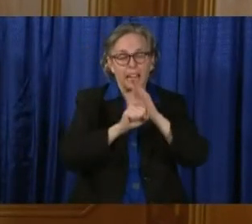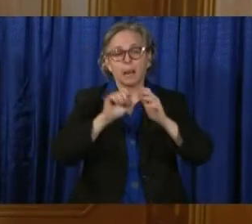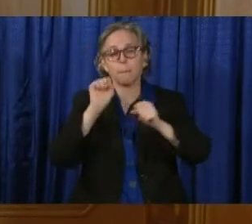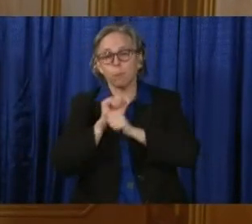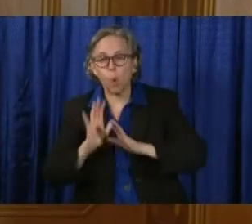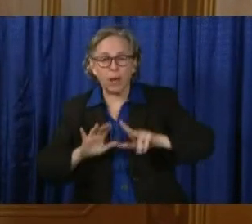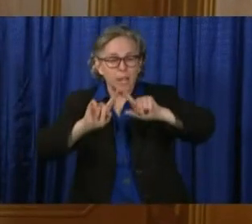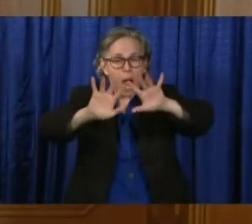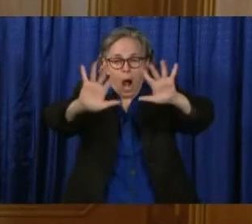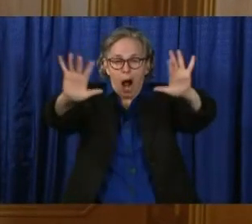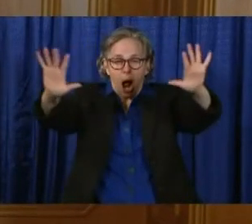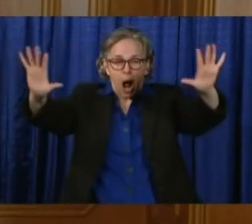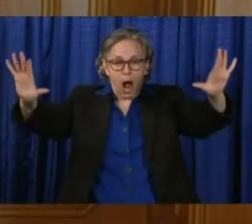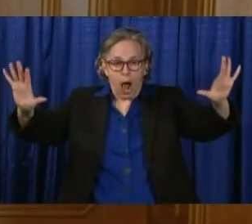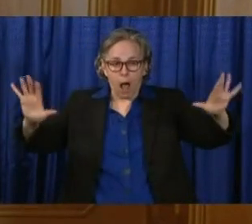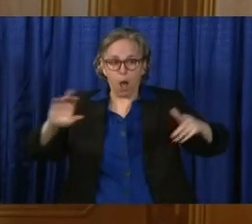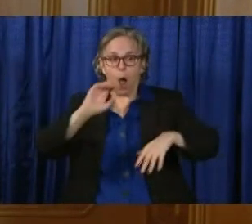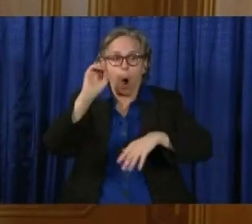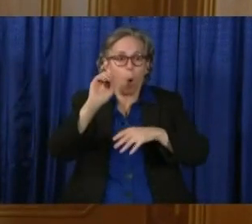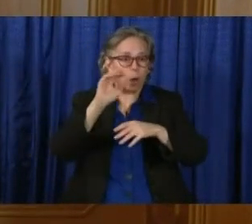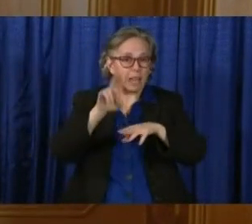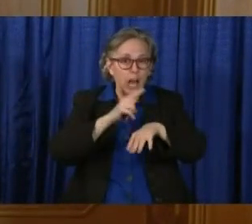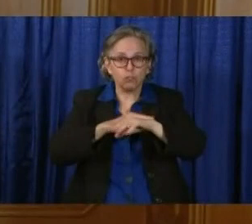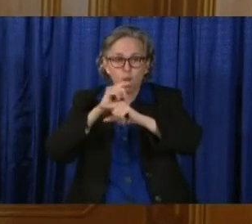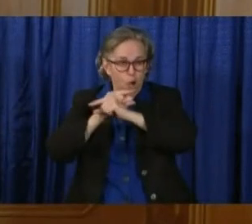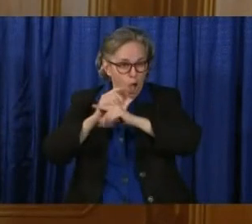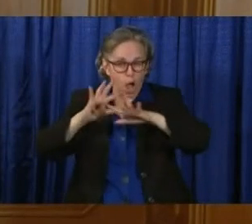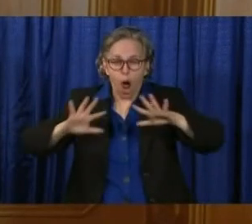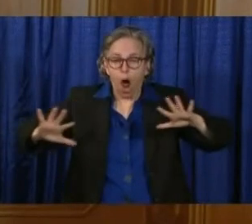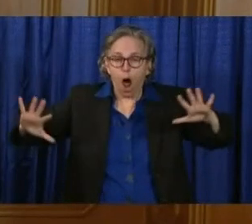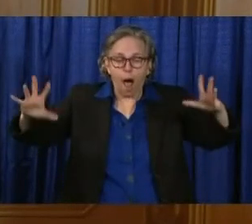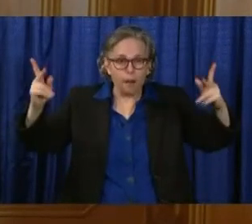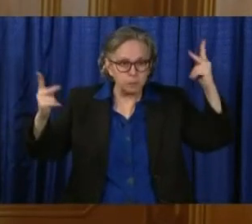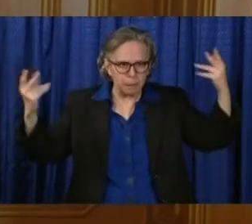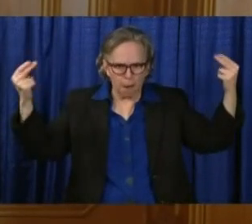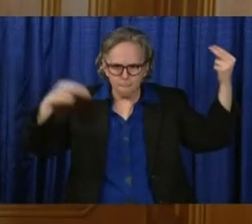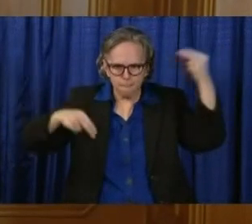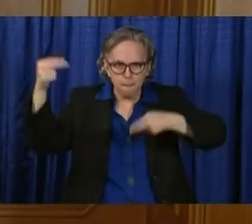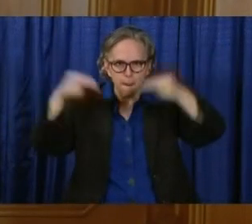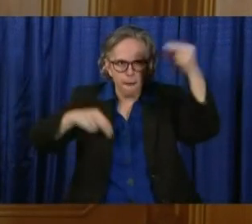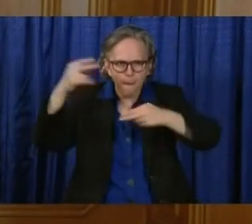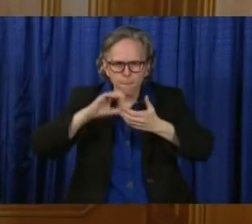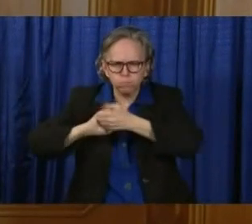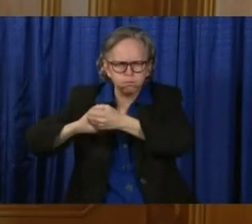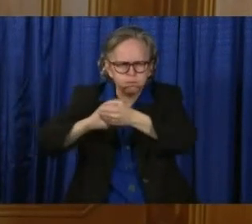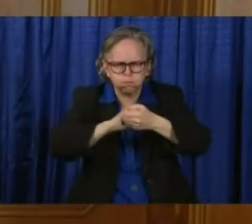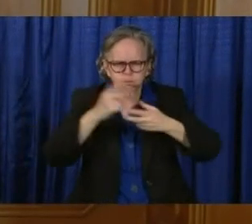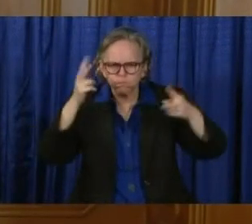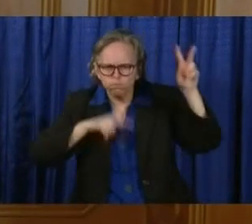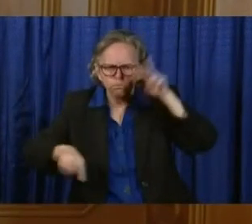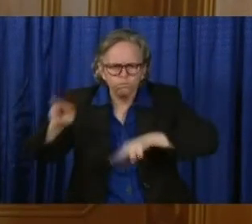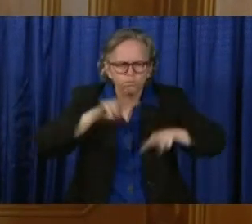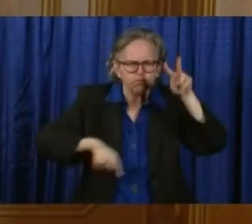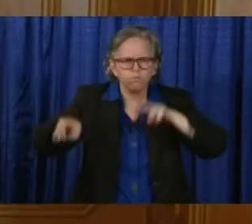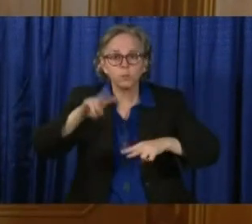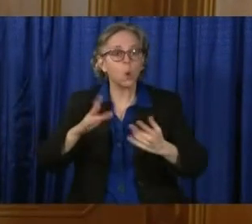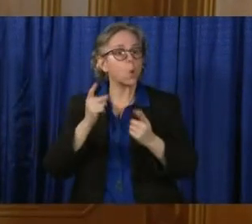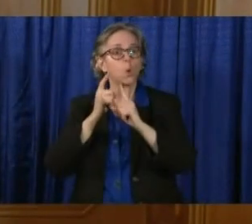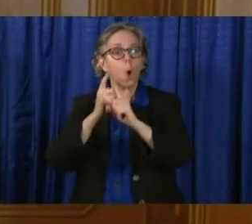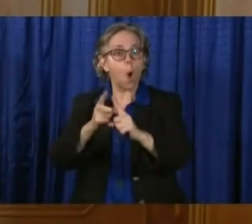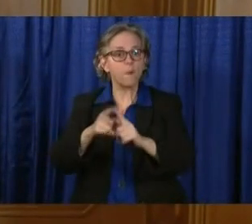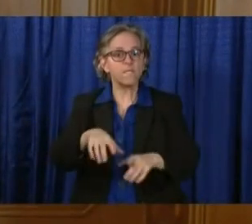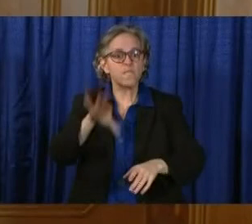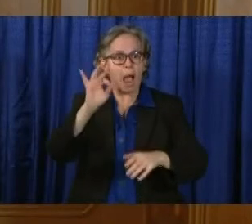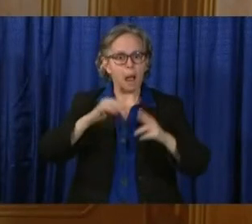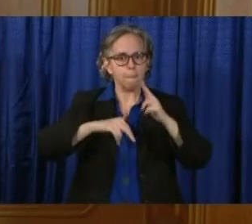Guard, among others, have teamed up in regions of the state to look at buildings that can support larger numbers of